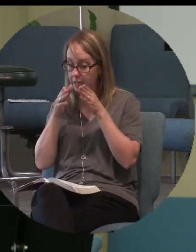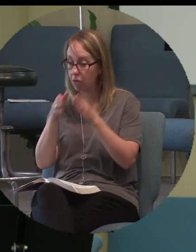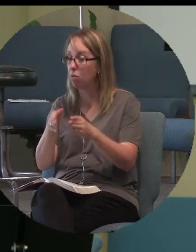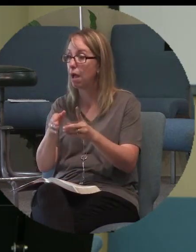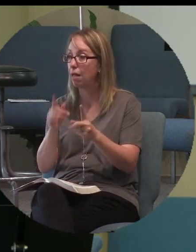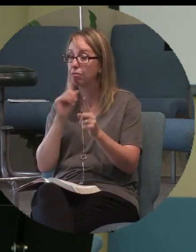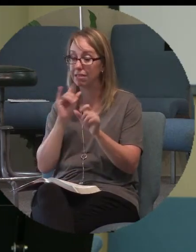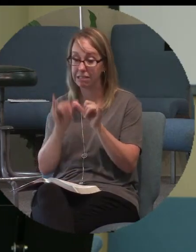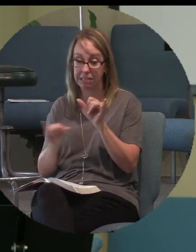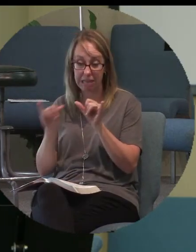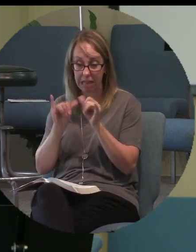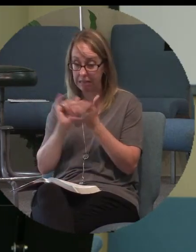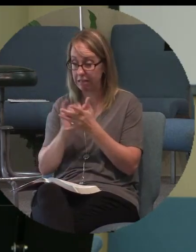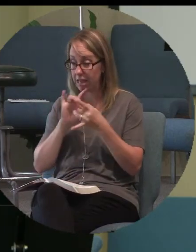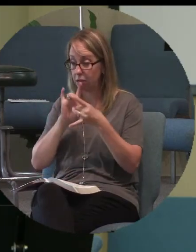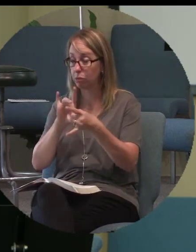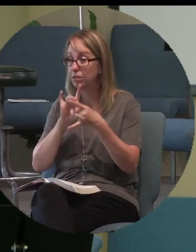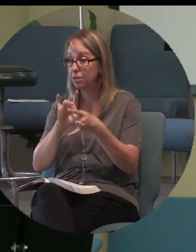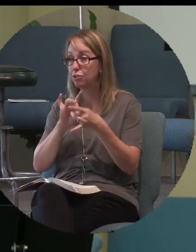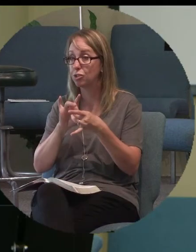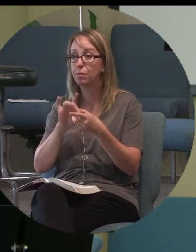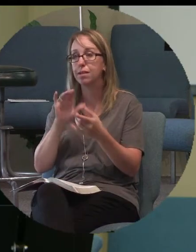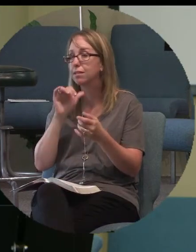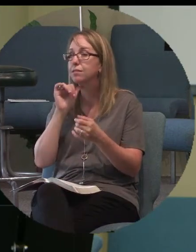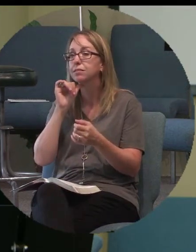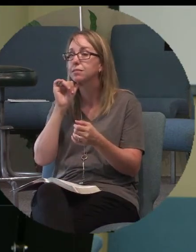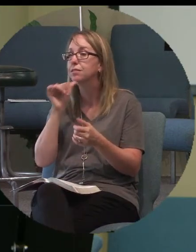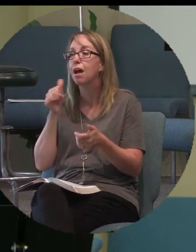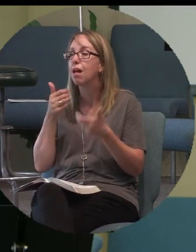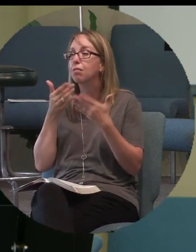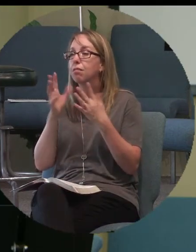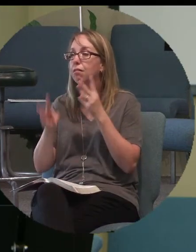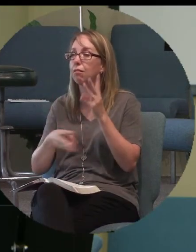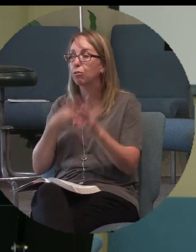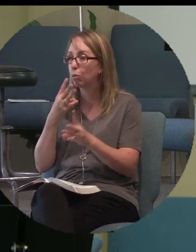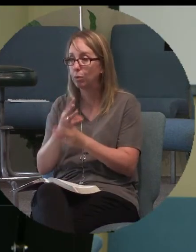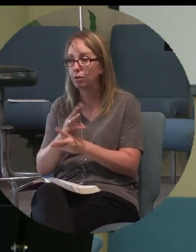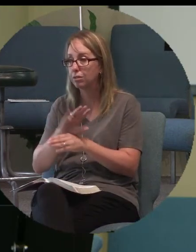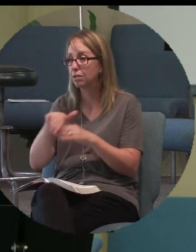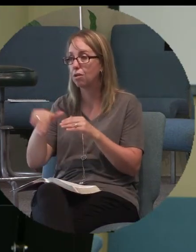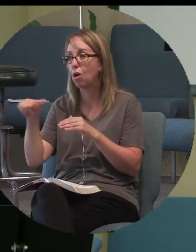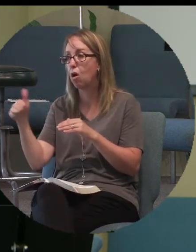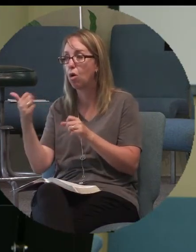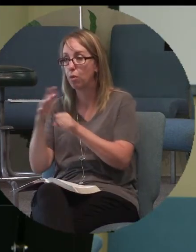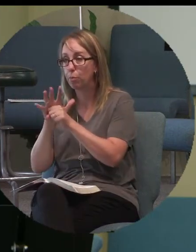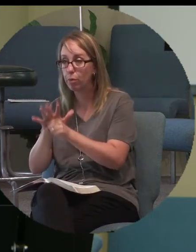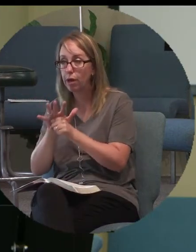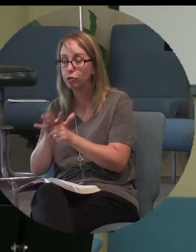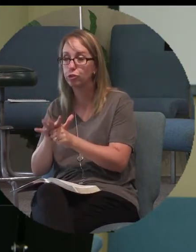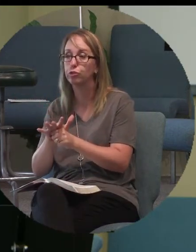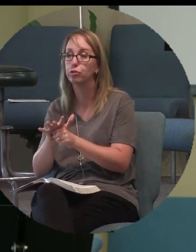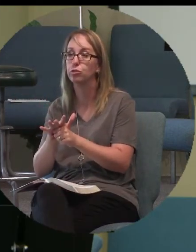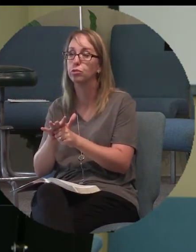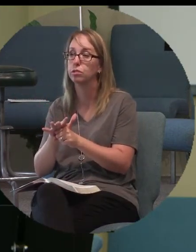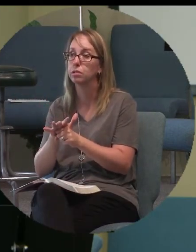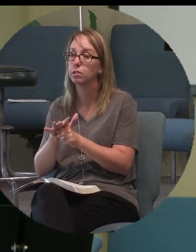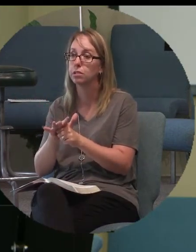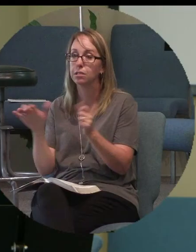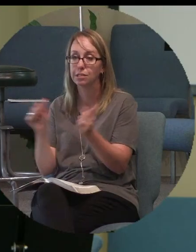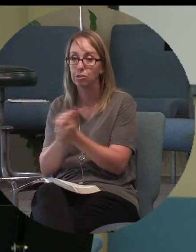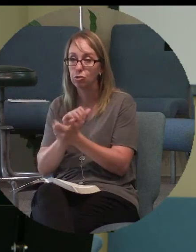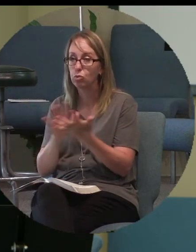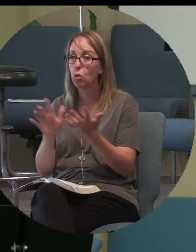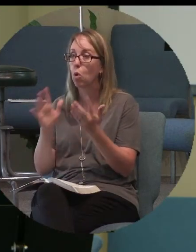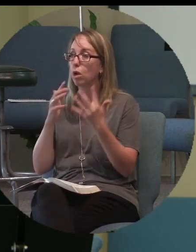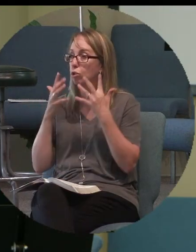It's staying in that relationship. It's not letting the world and all of its pressures destroy you